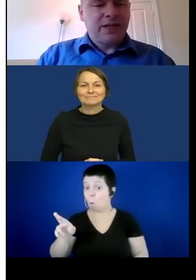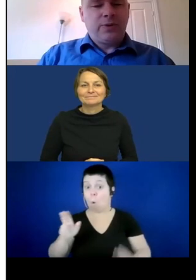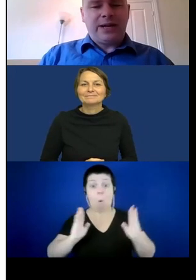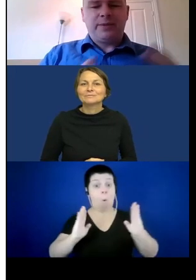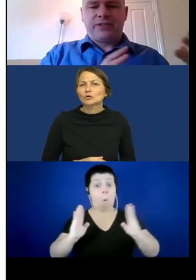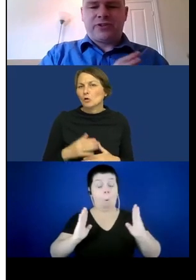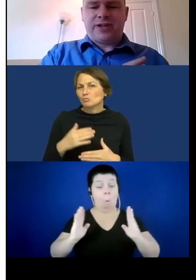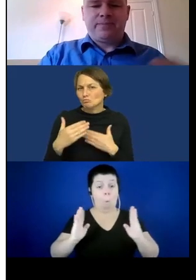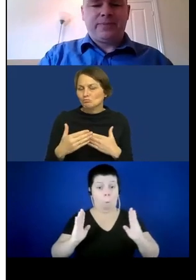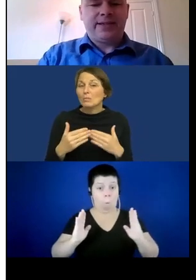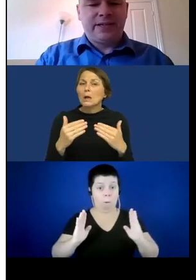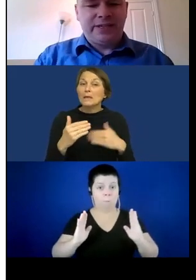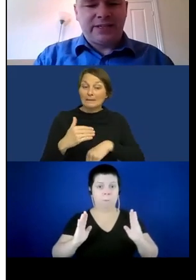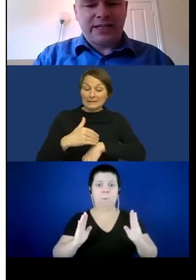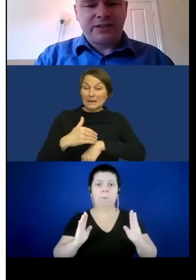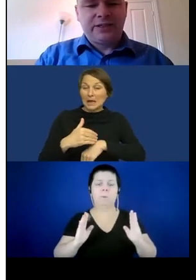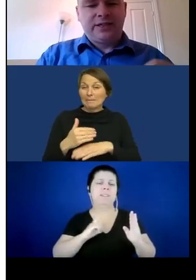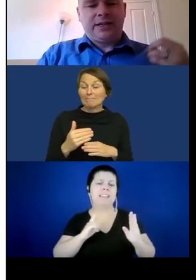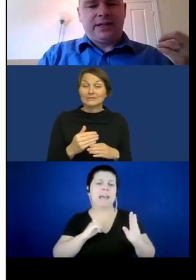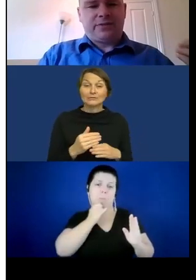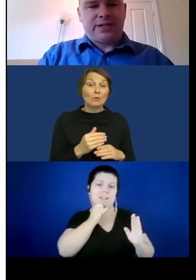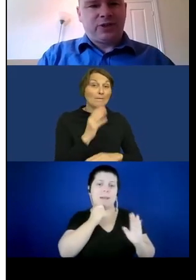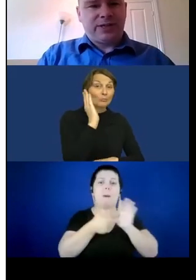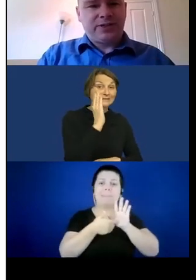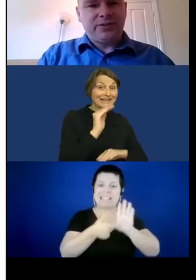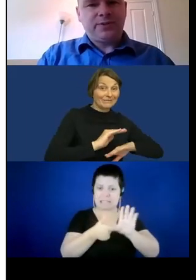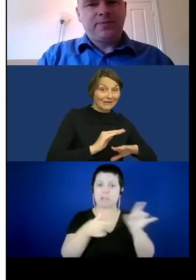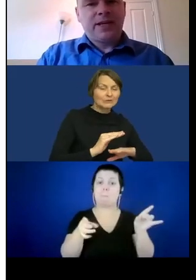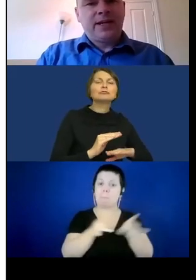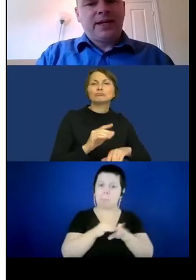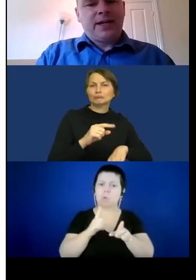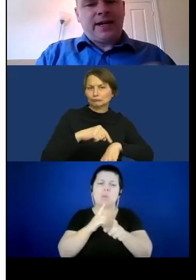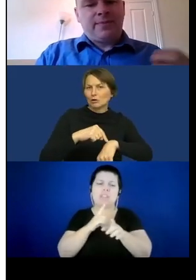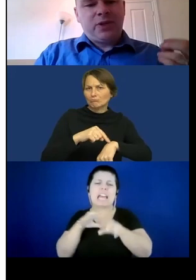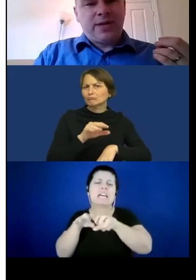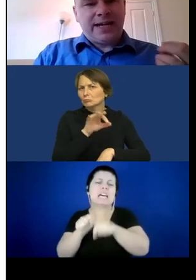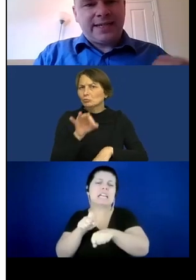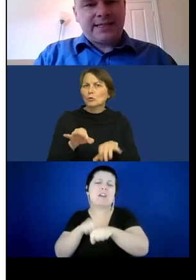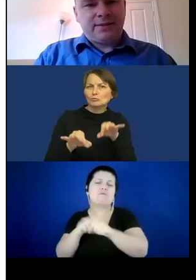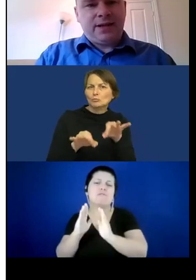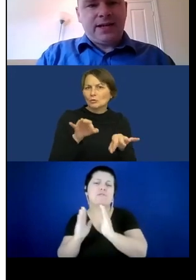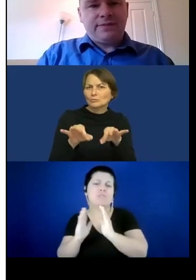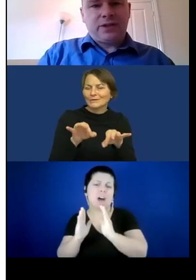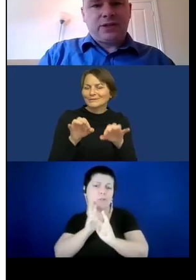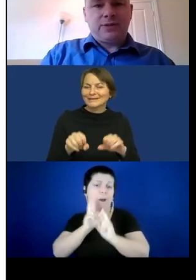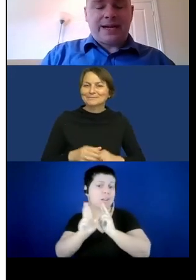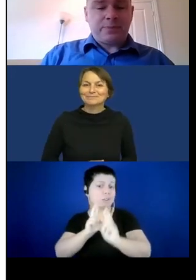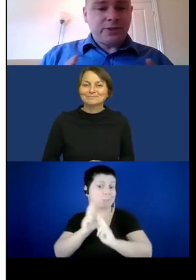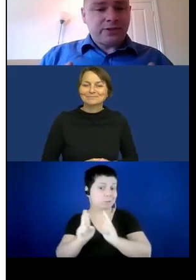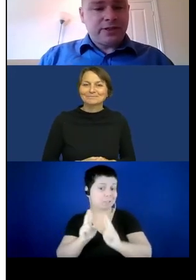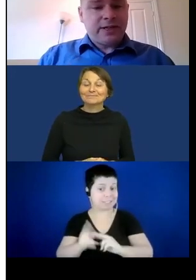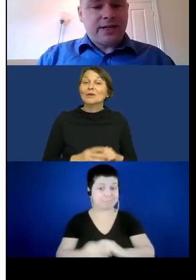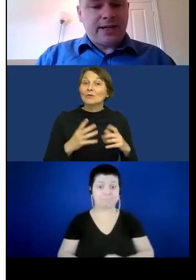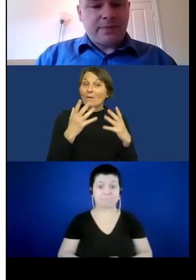We allow a little bit of time at the end of each session for answering questions. You can access live closed